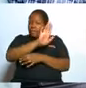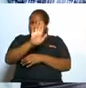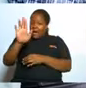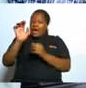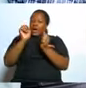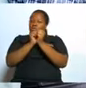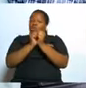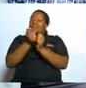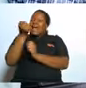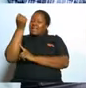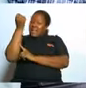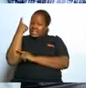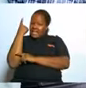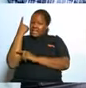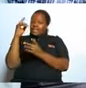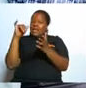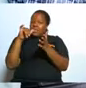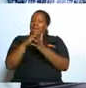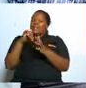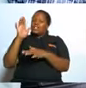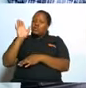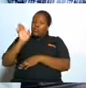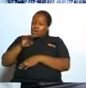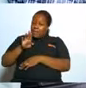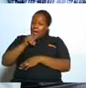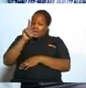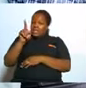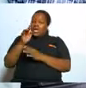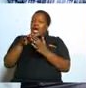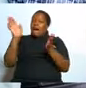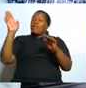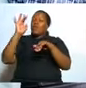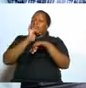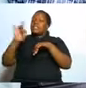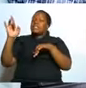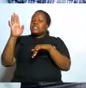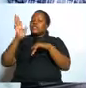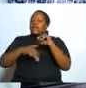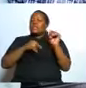understanding that they are more delicate than you